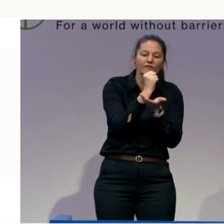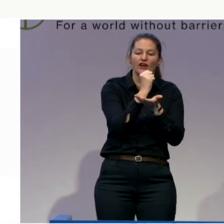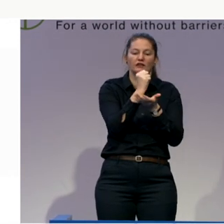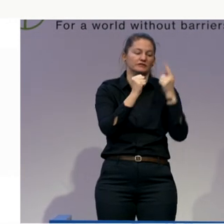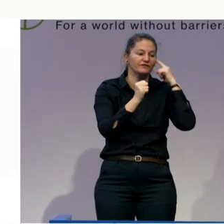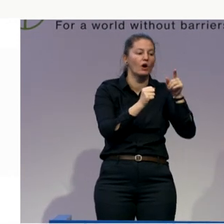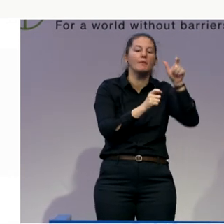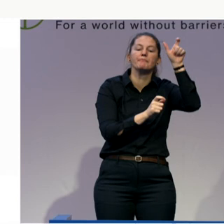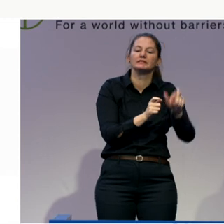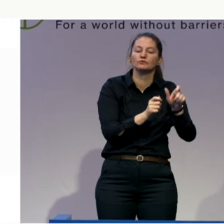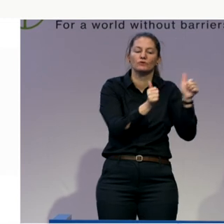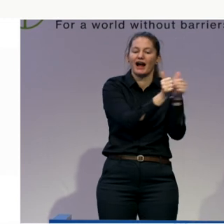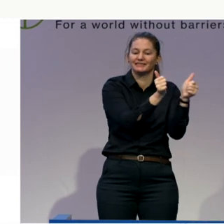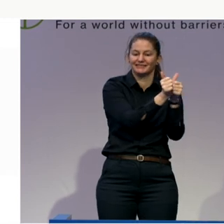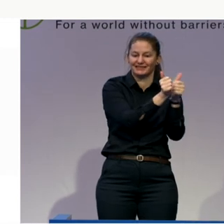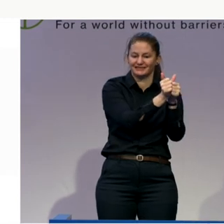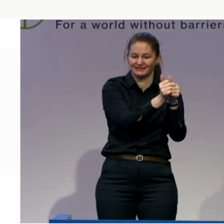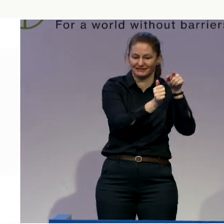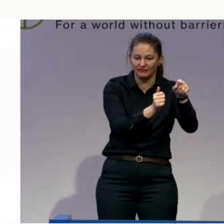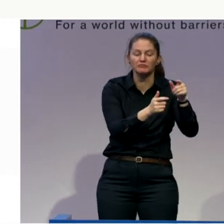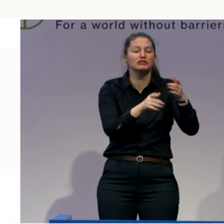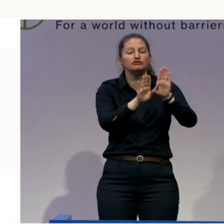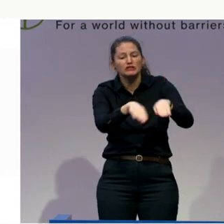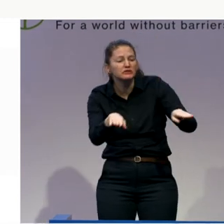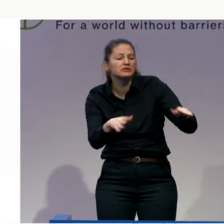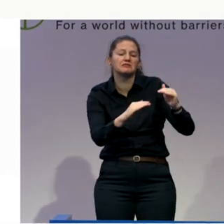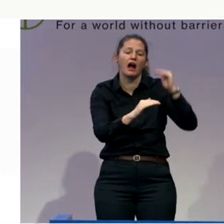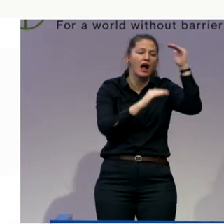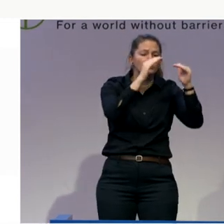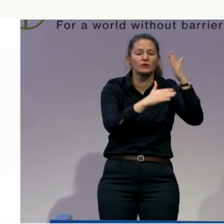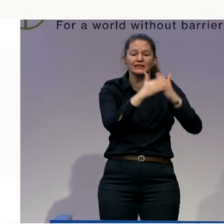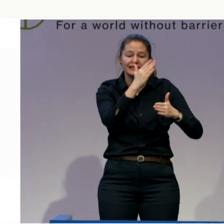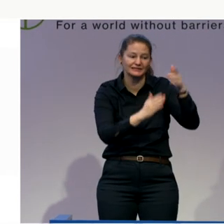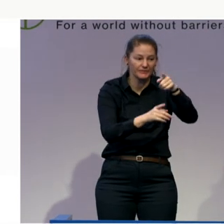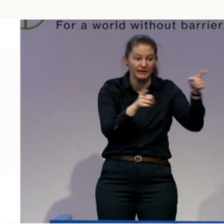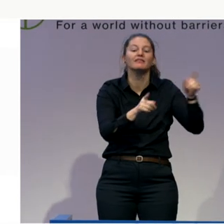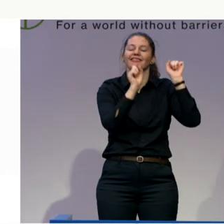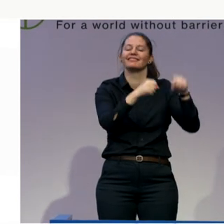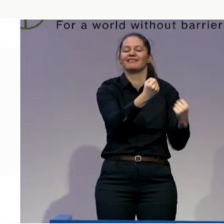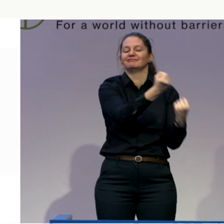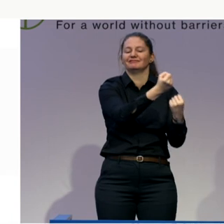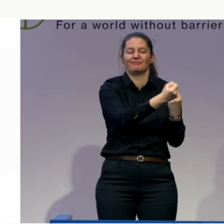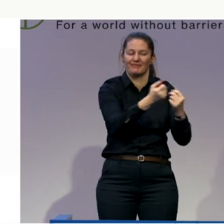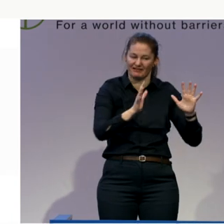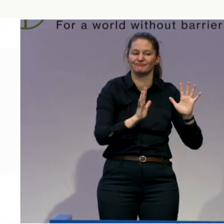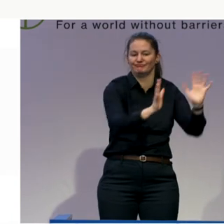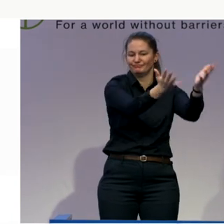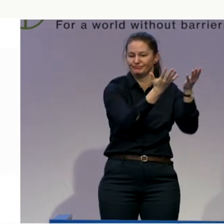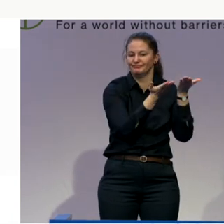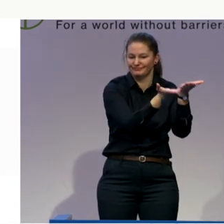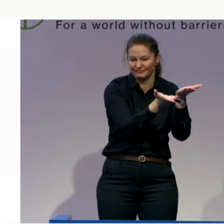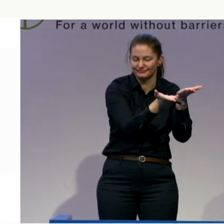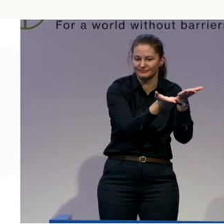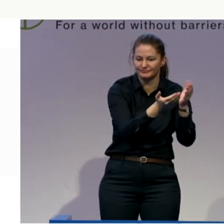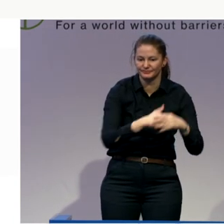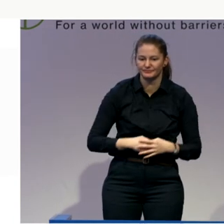disabilities with personal assistance. And the reason this is so popular, the reason that the evaluations are so